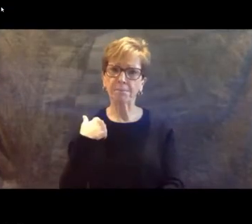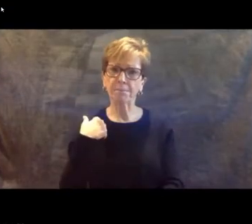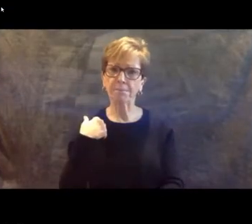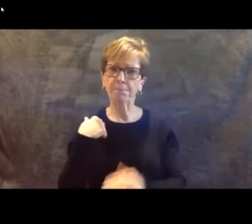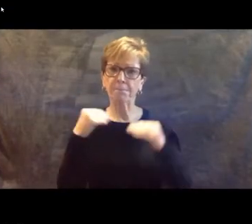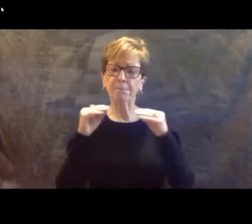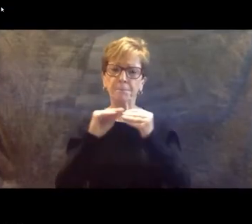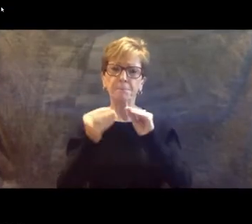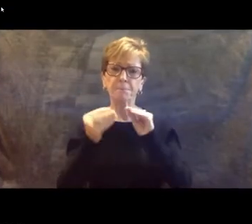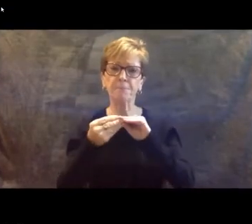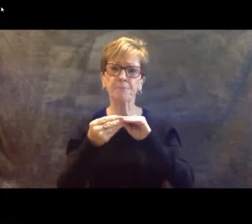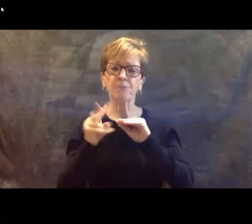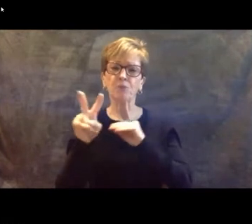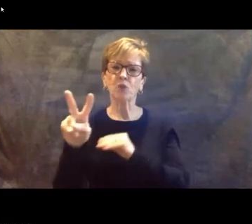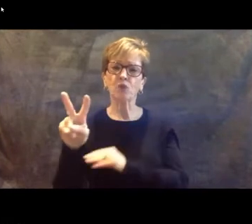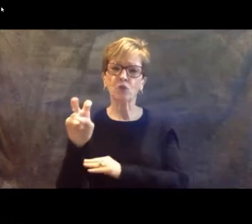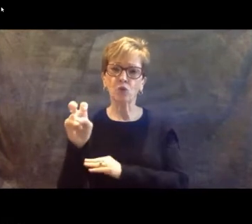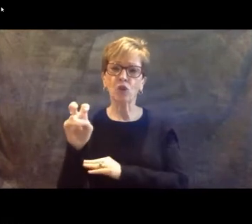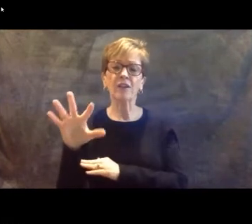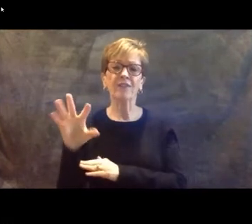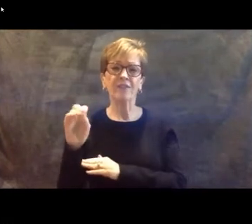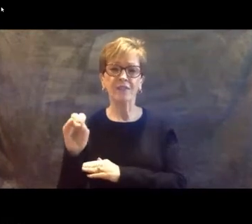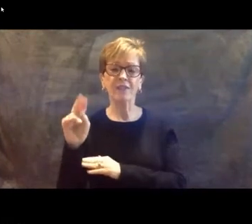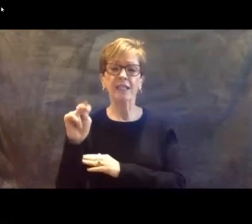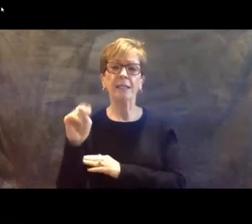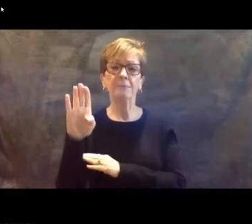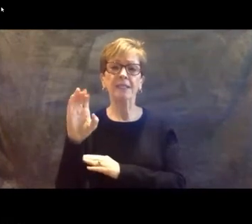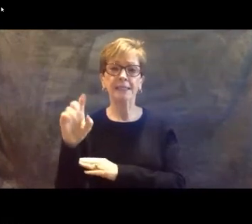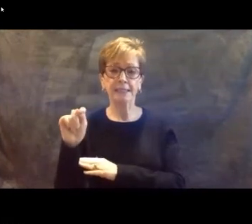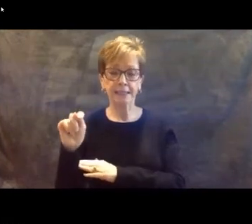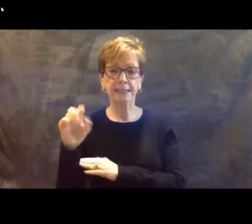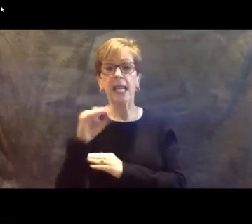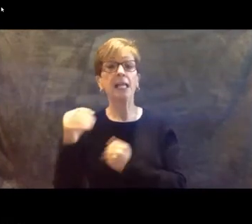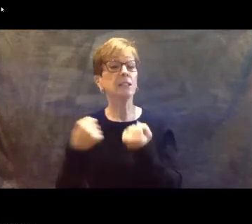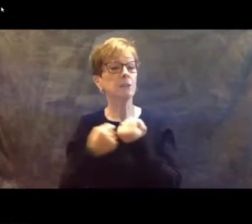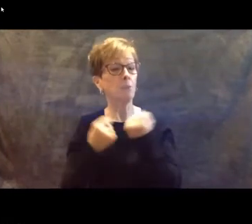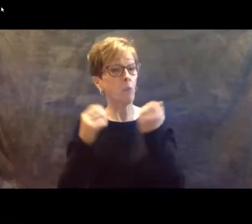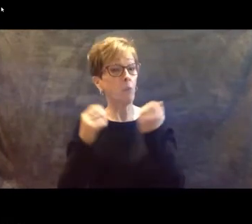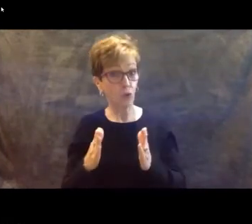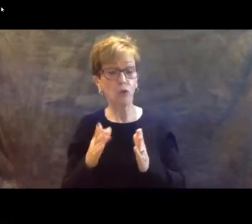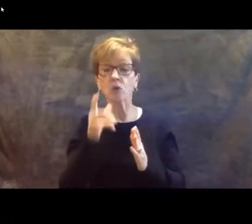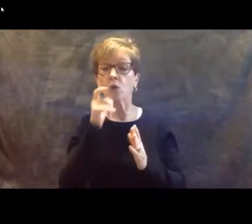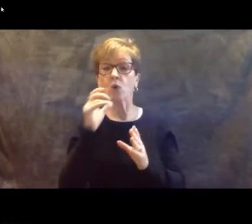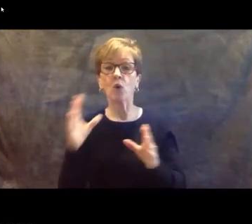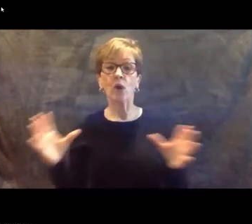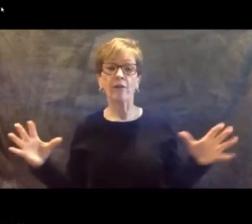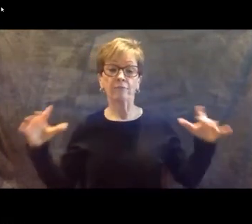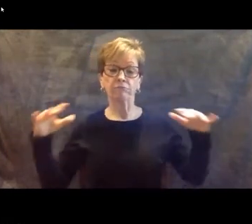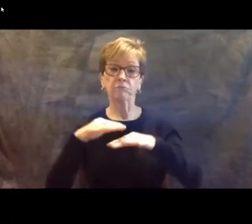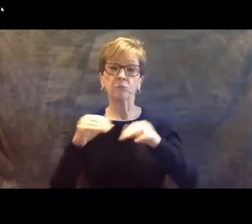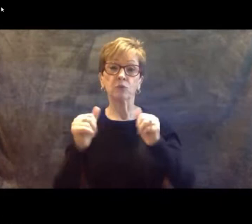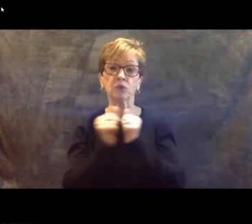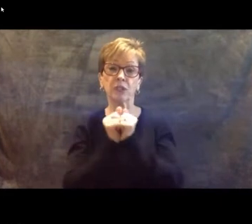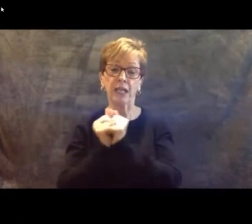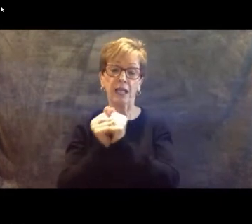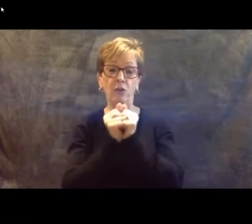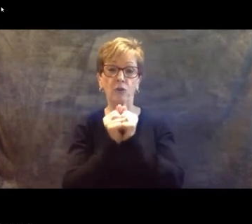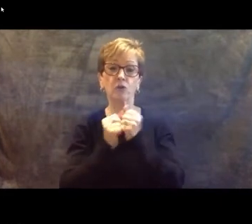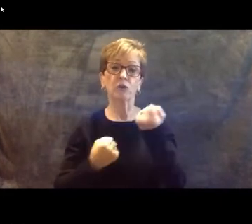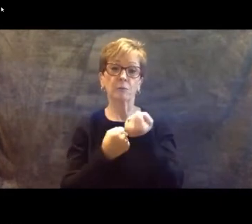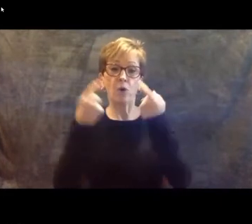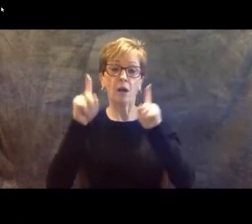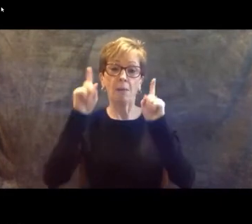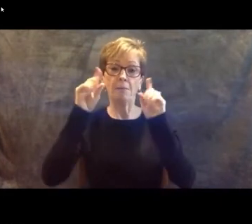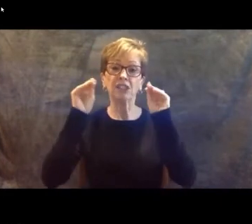250 Kentucky NBCTs and supporters who have come together to support accomplished teaching in the Commonwealth.